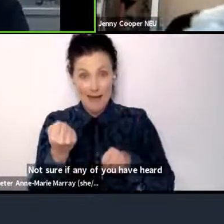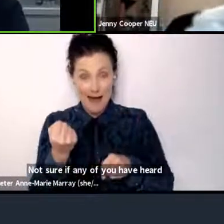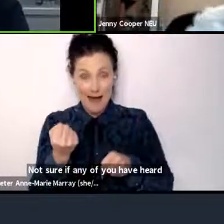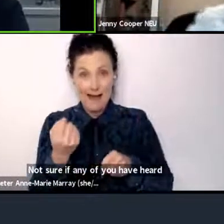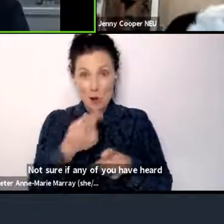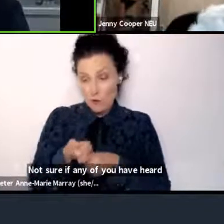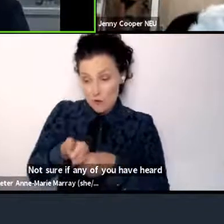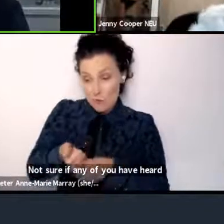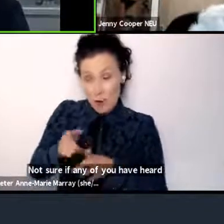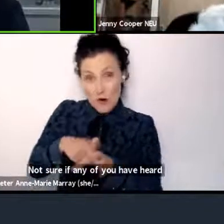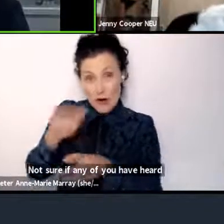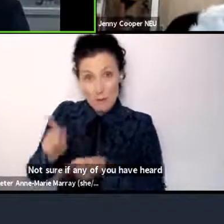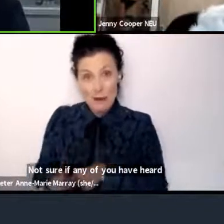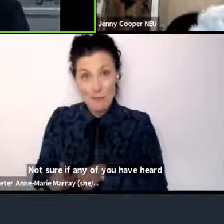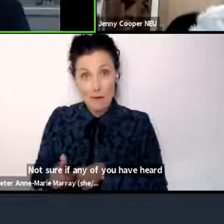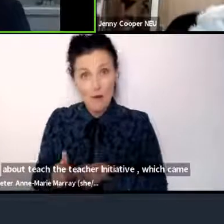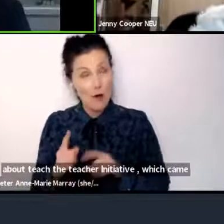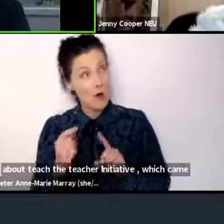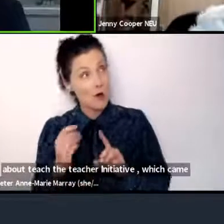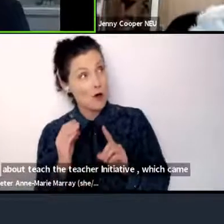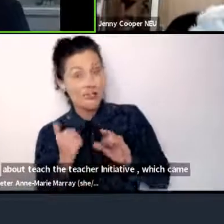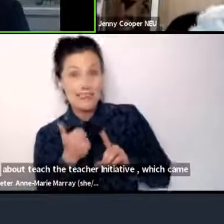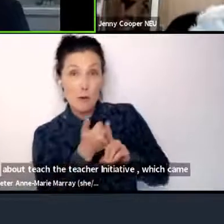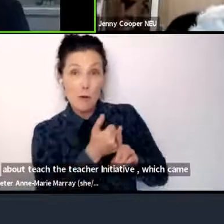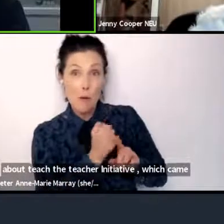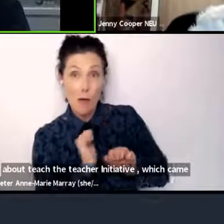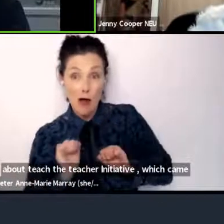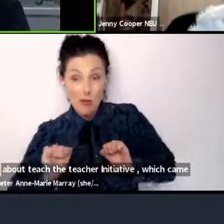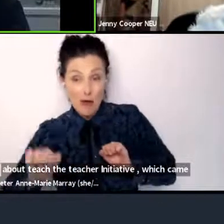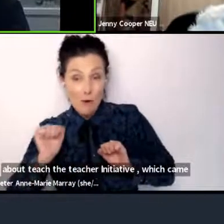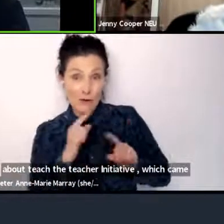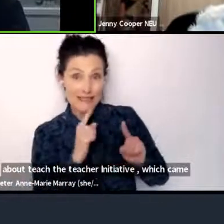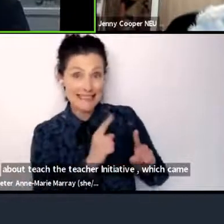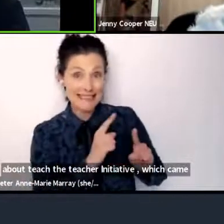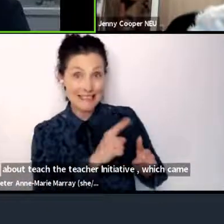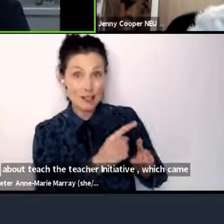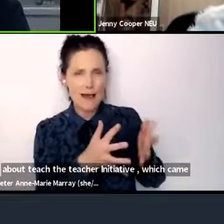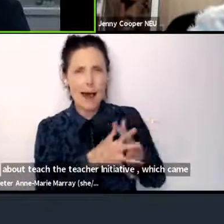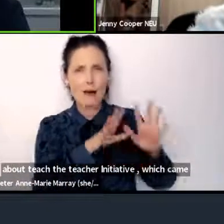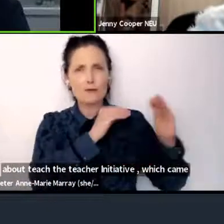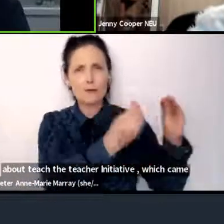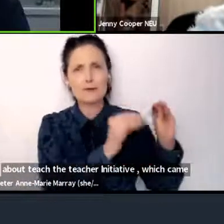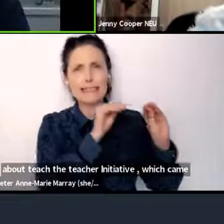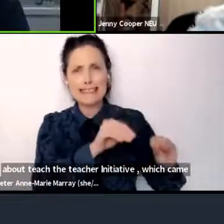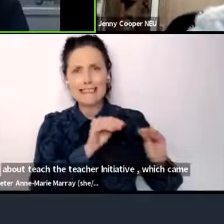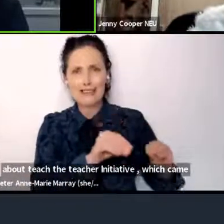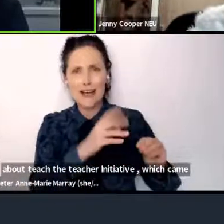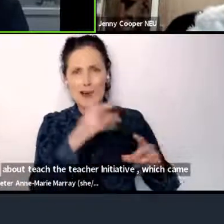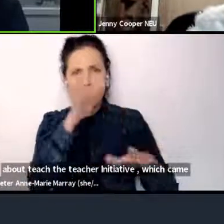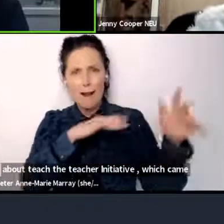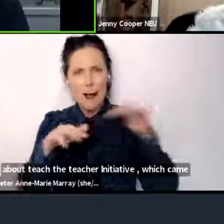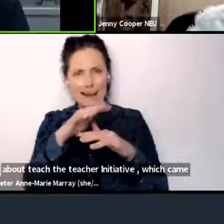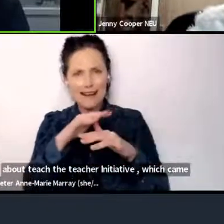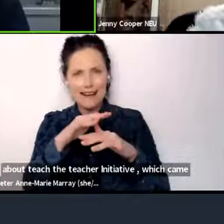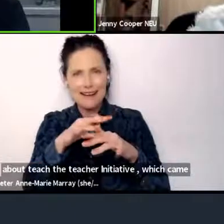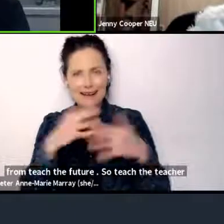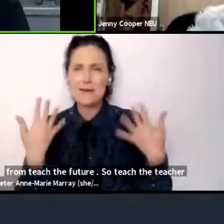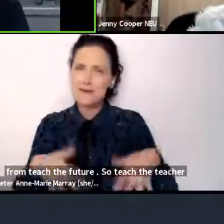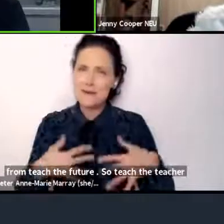teachers how to teach climate because predominantly governments haven't invested in the reskilling of teachers. We did a survey